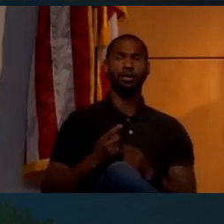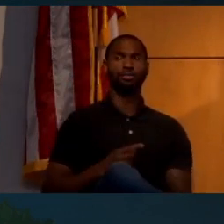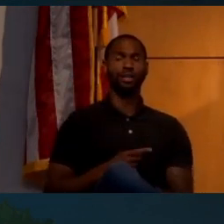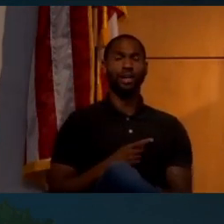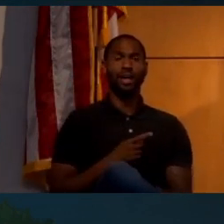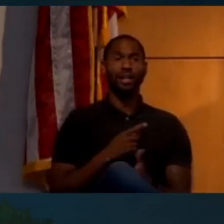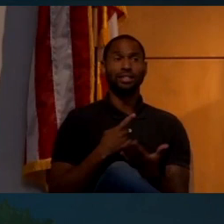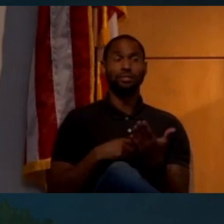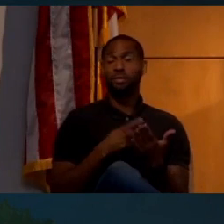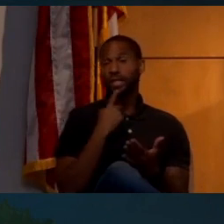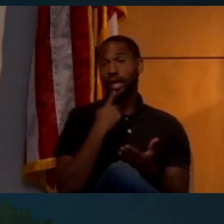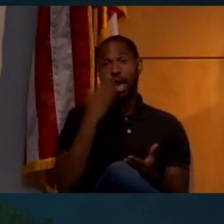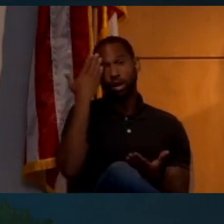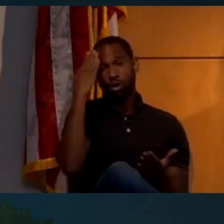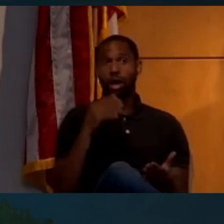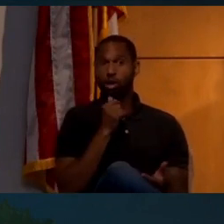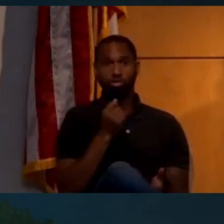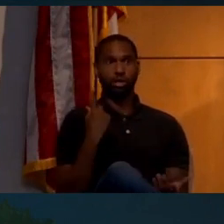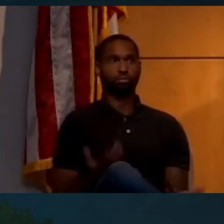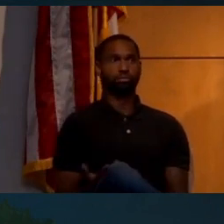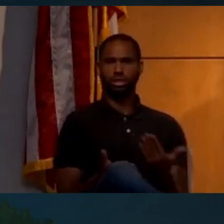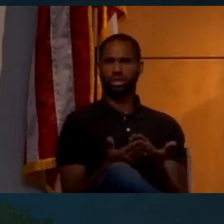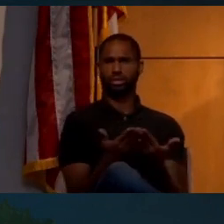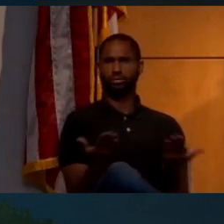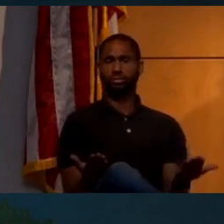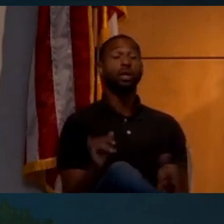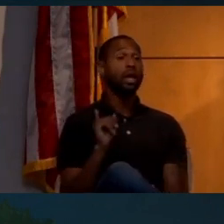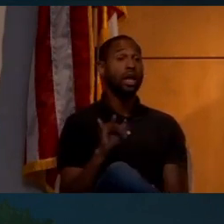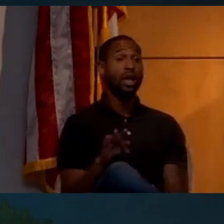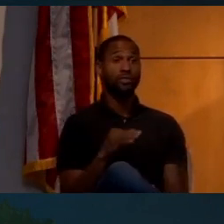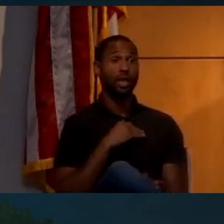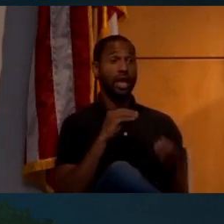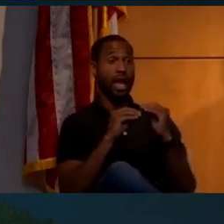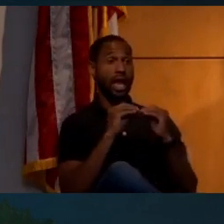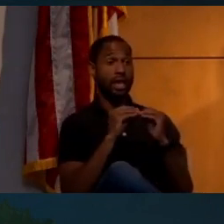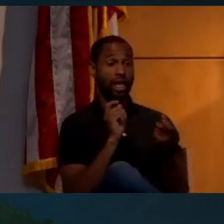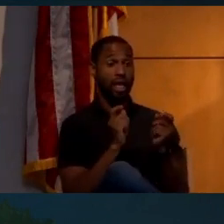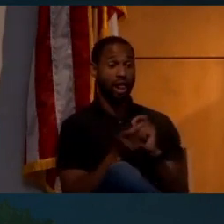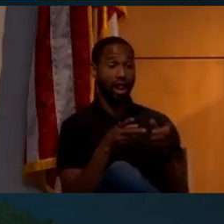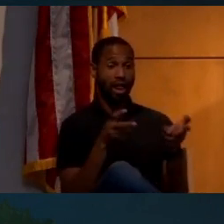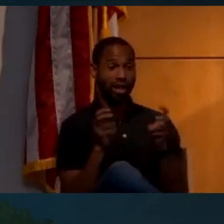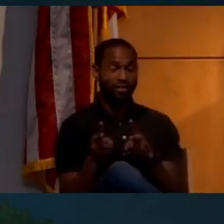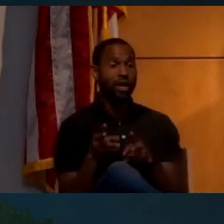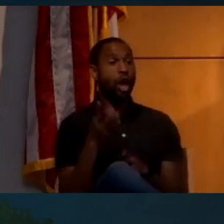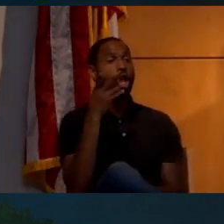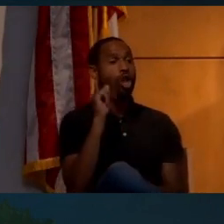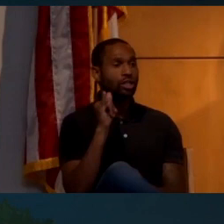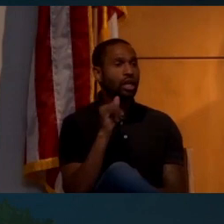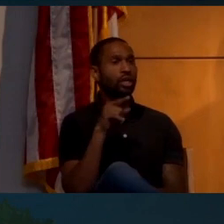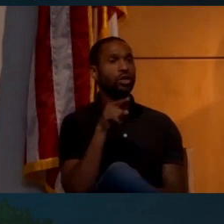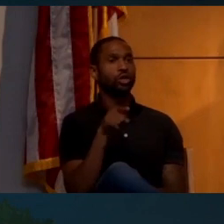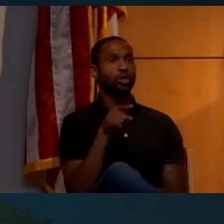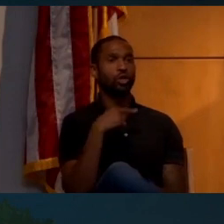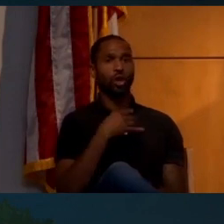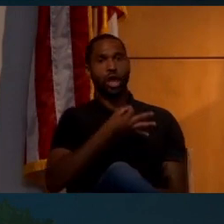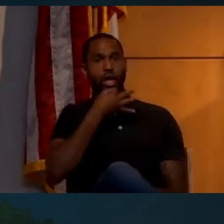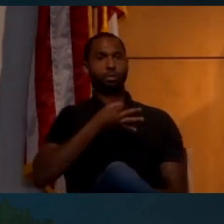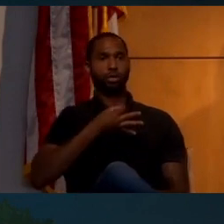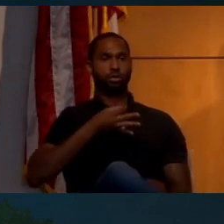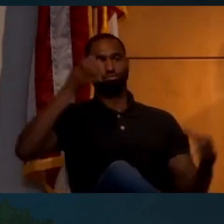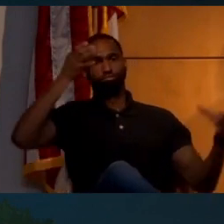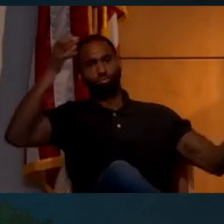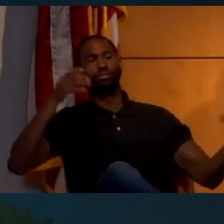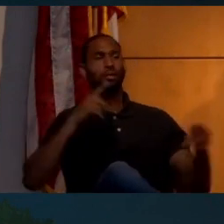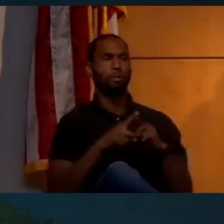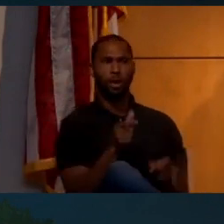some point, it's very easy to say, I don't know. I don't get that. And then if they take that and edit that cleverly, it makes it look like, you know, you're an expert, but you